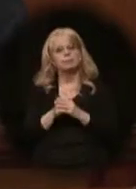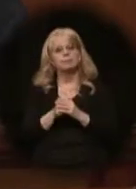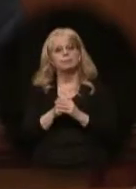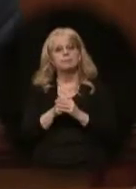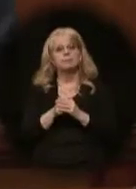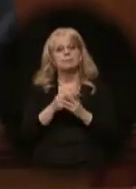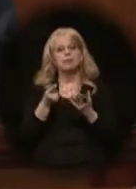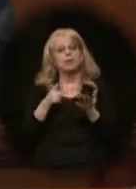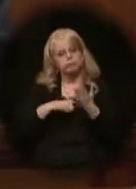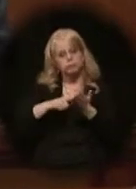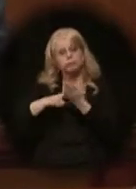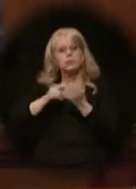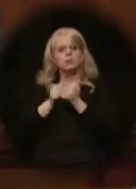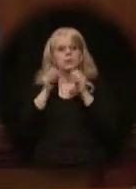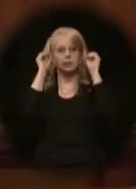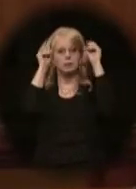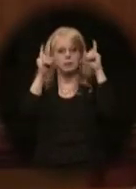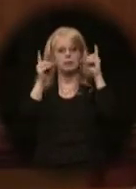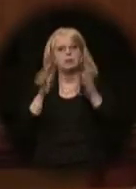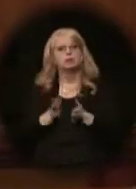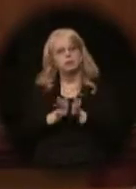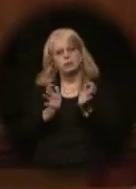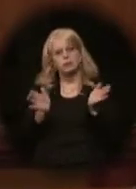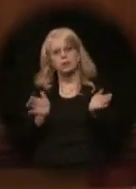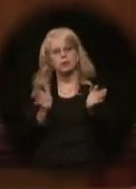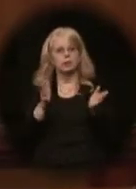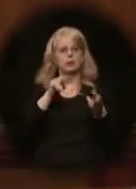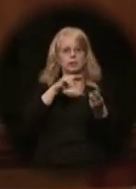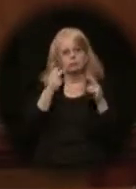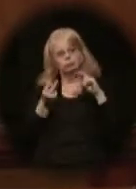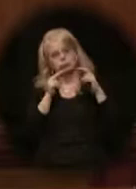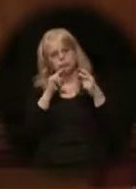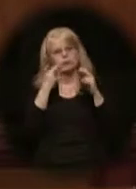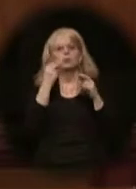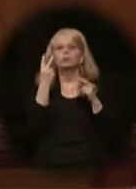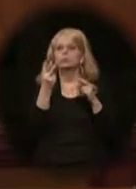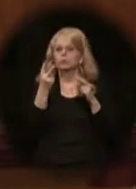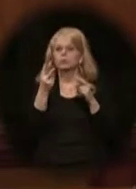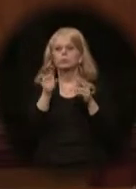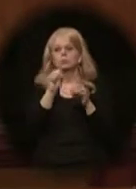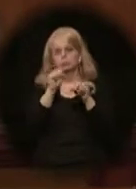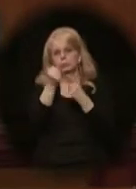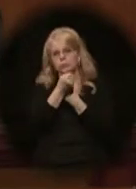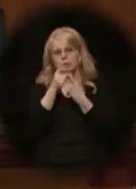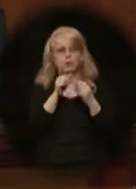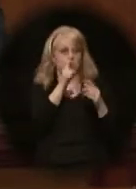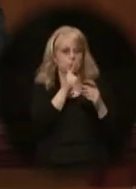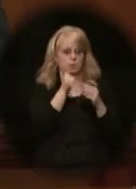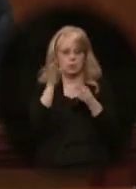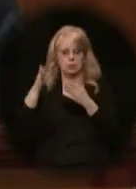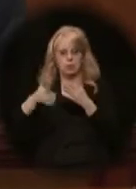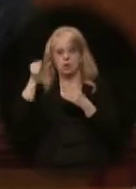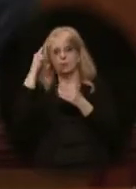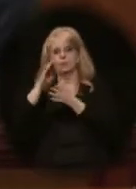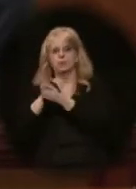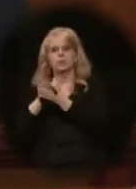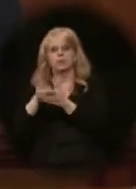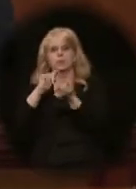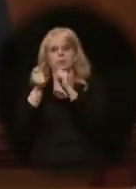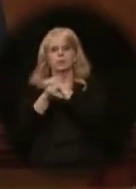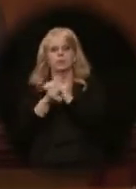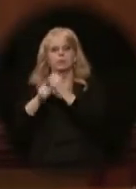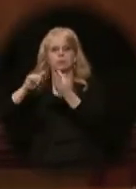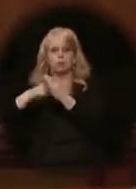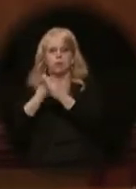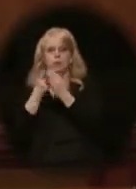the debate over education has generally proceeded from two fronts. On one side are those who believe reform begins and